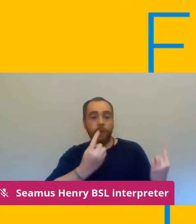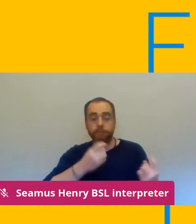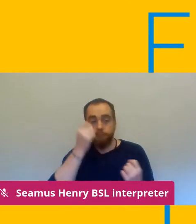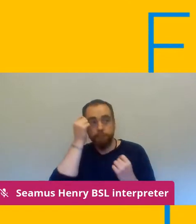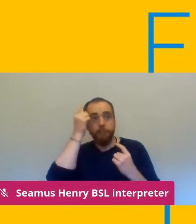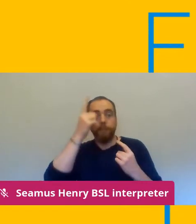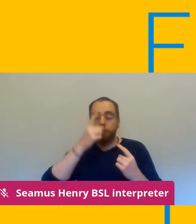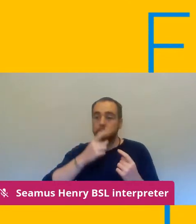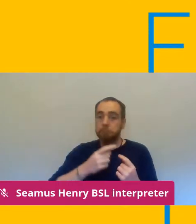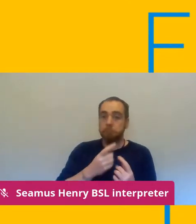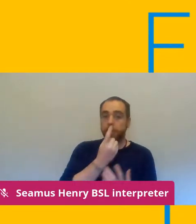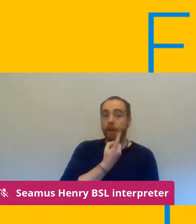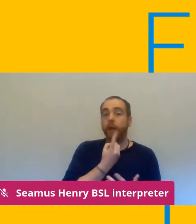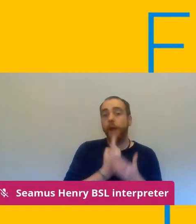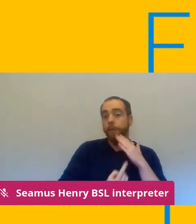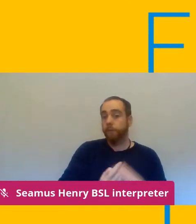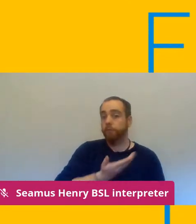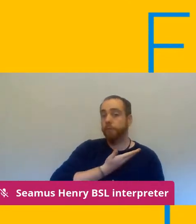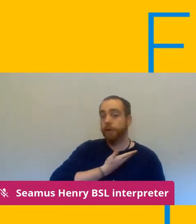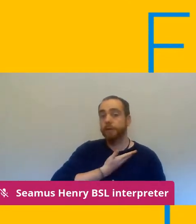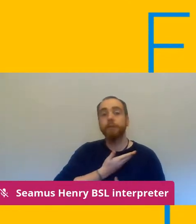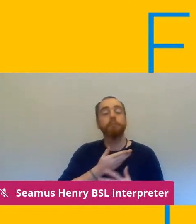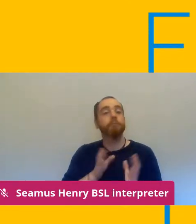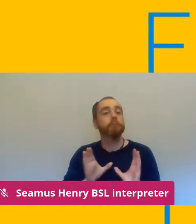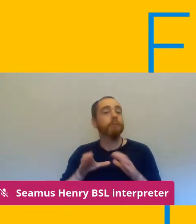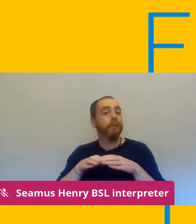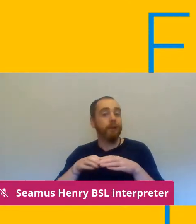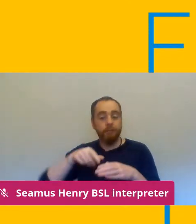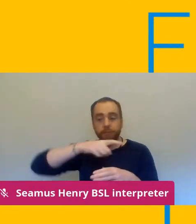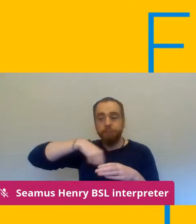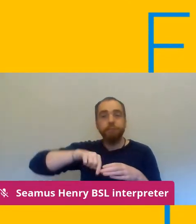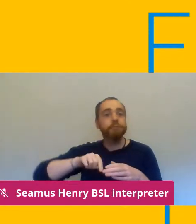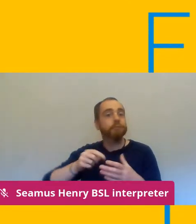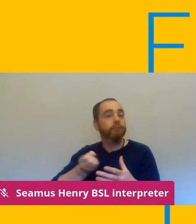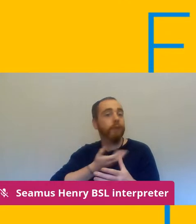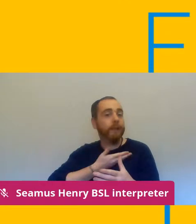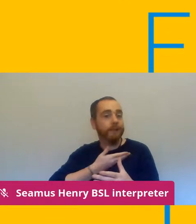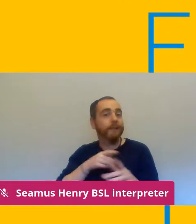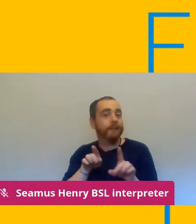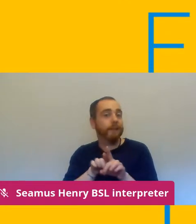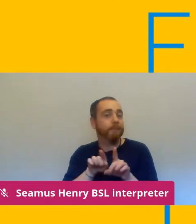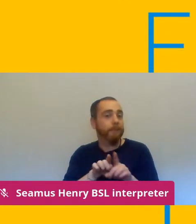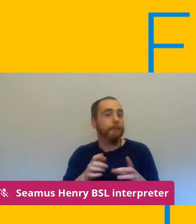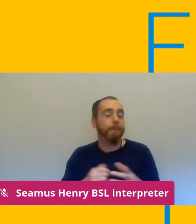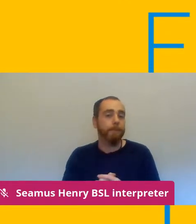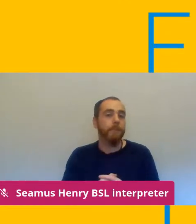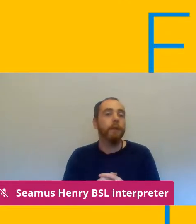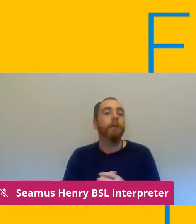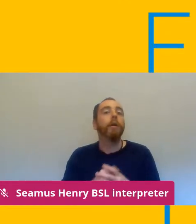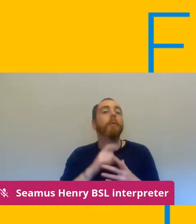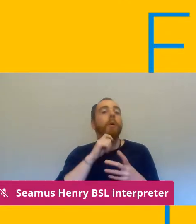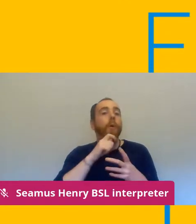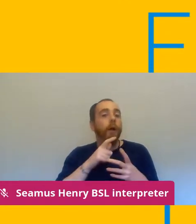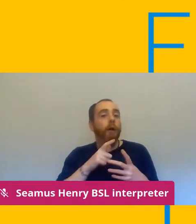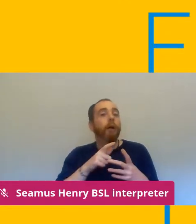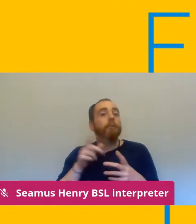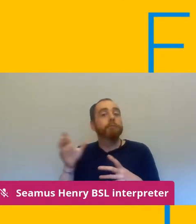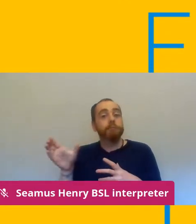their collective rights uh in this in this situation which is obviously why we're here so um without further ado I will stop